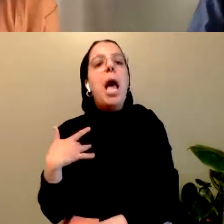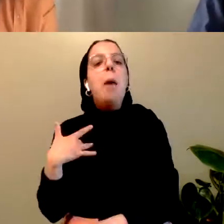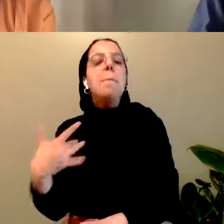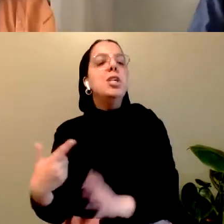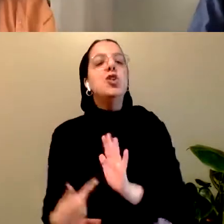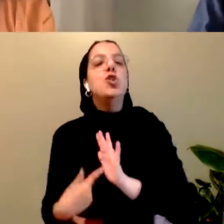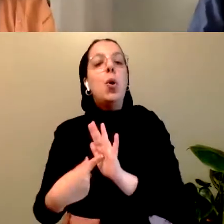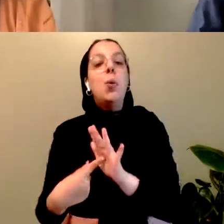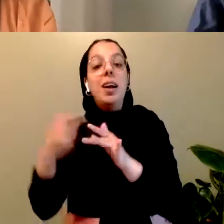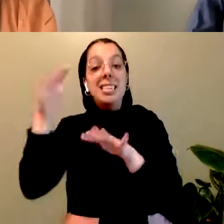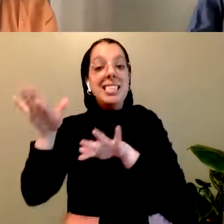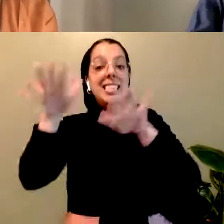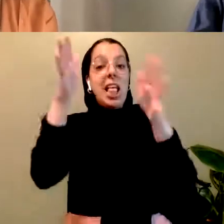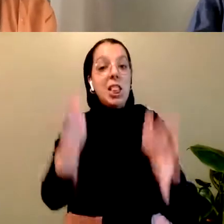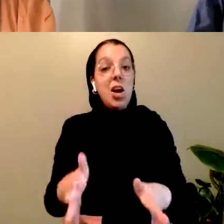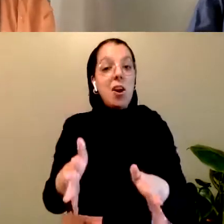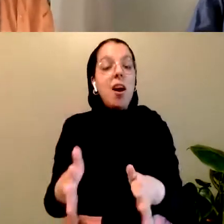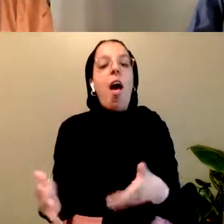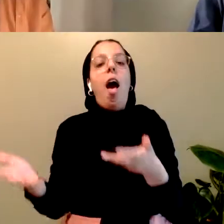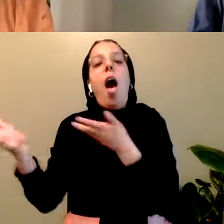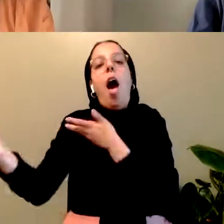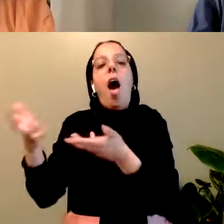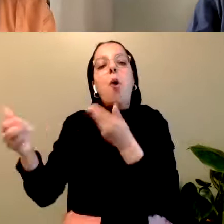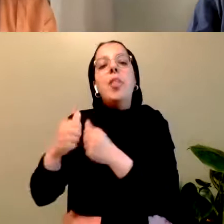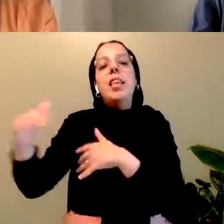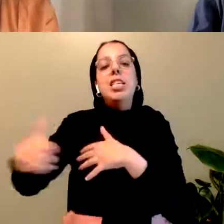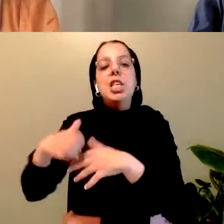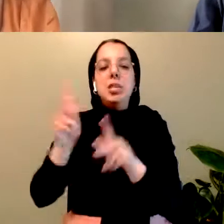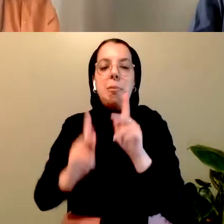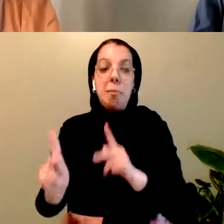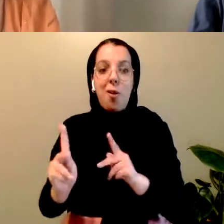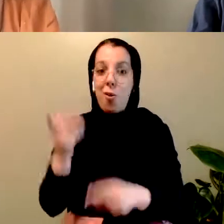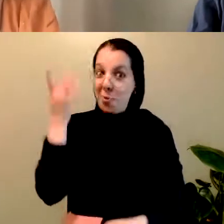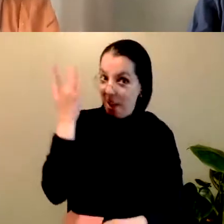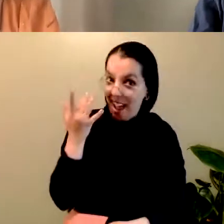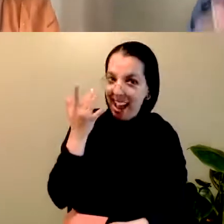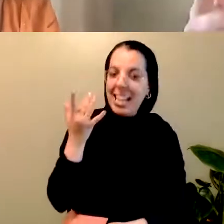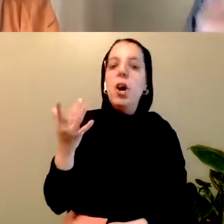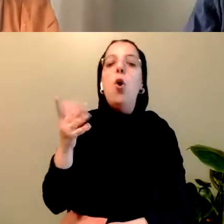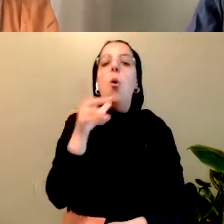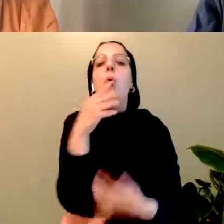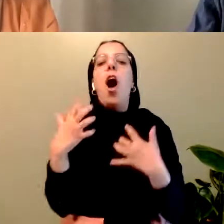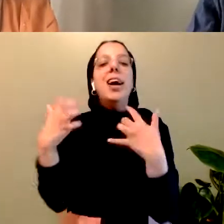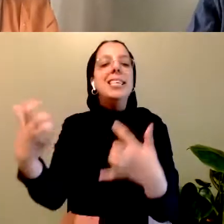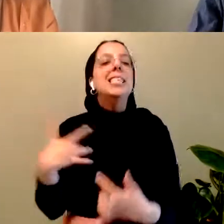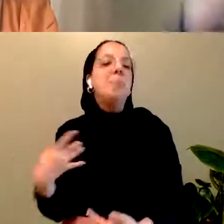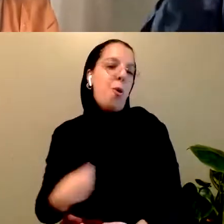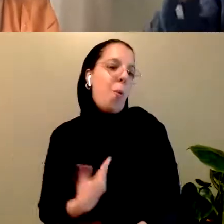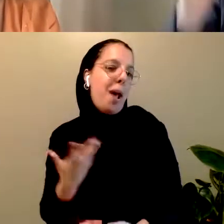the theatre? White people. So we aim that work at that audience. Here, maybe this will penetrate.